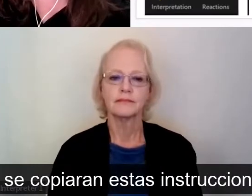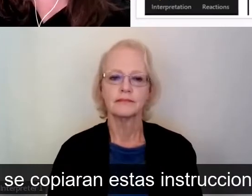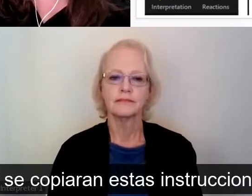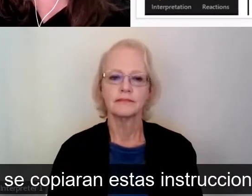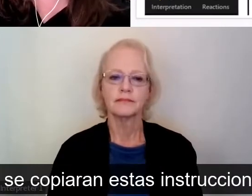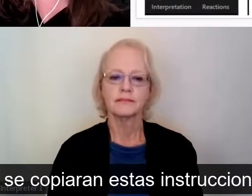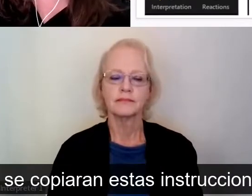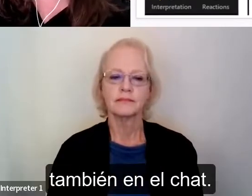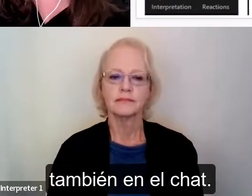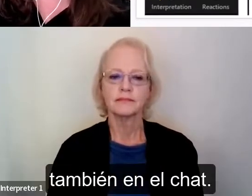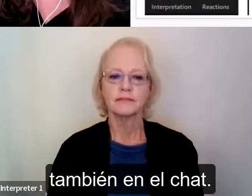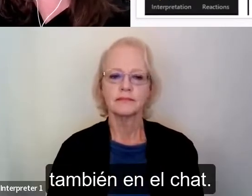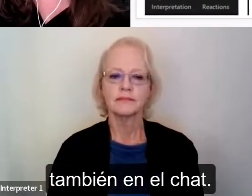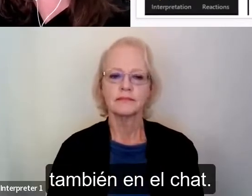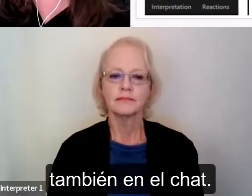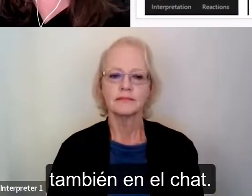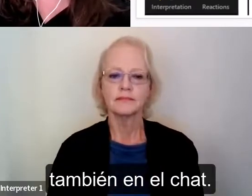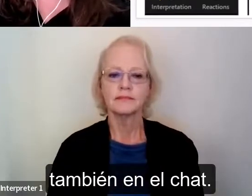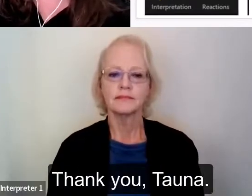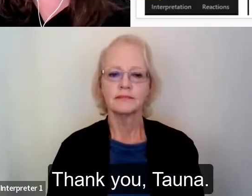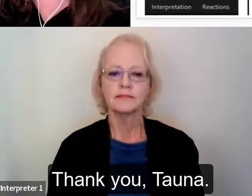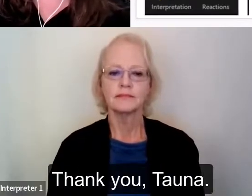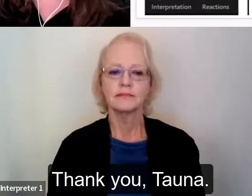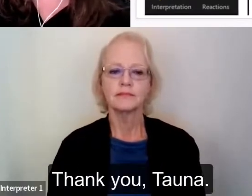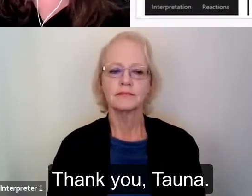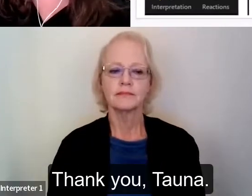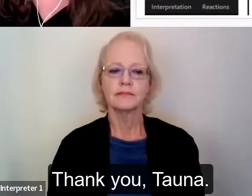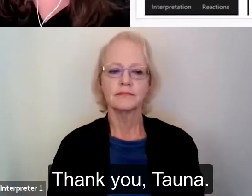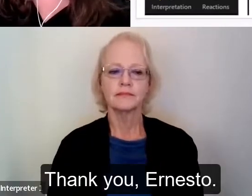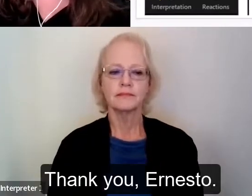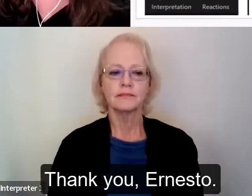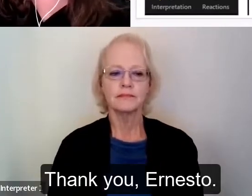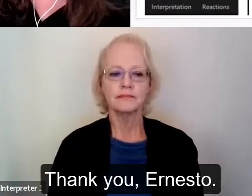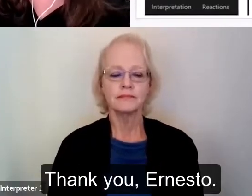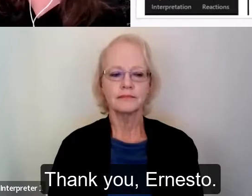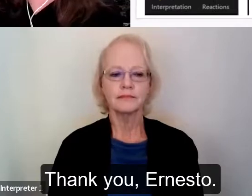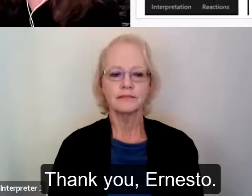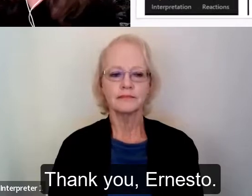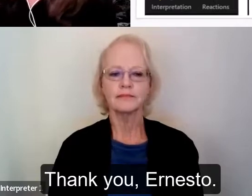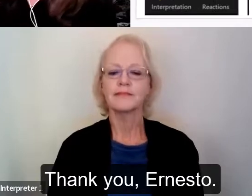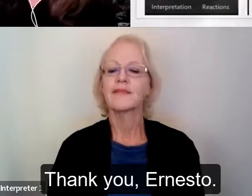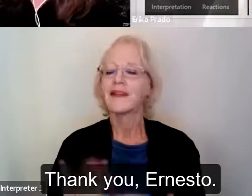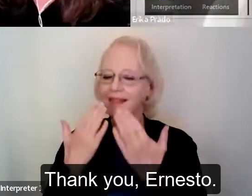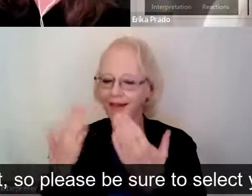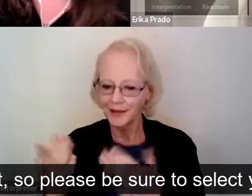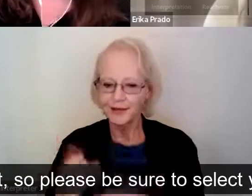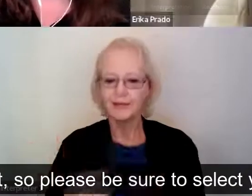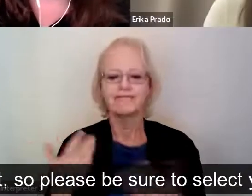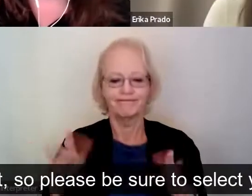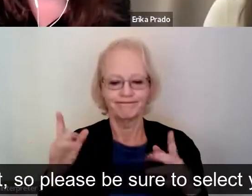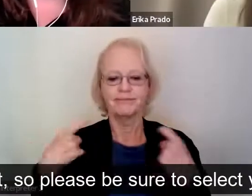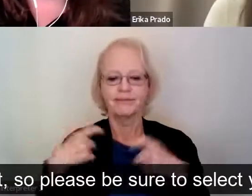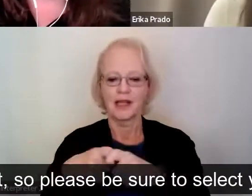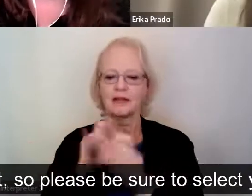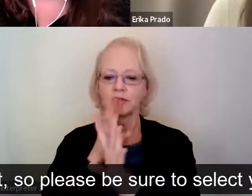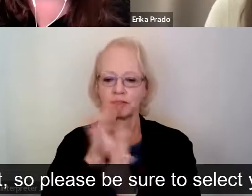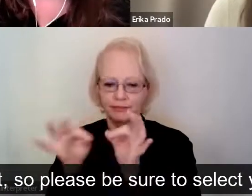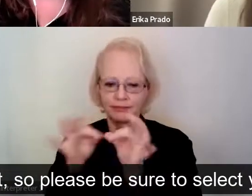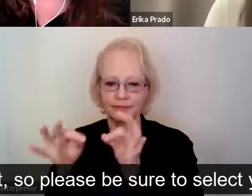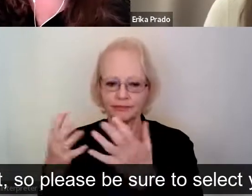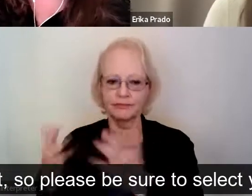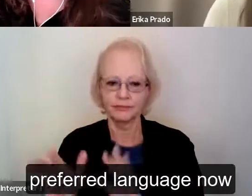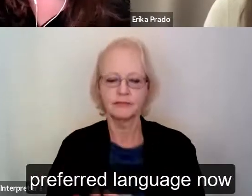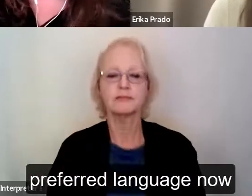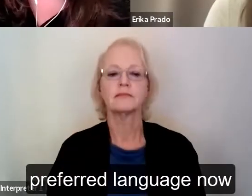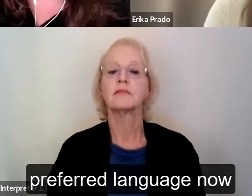se copiarán estas instrucciones también en el chat. Thank you, Tana. Thank you, Ernesto. All right, so please be sure to select